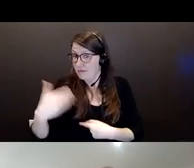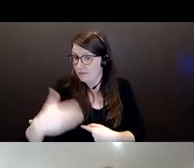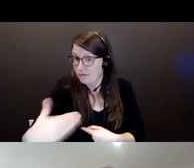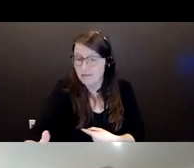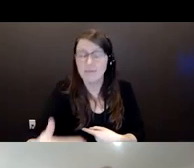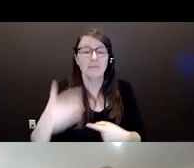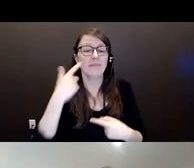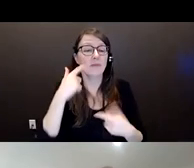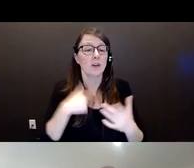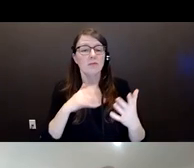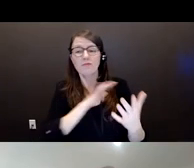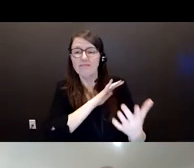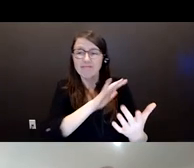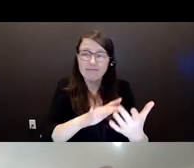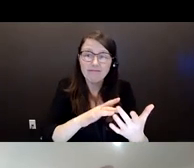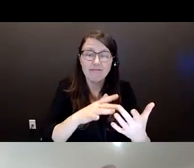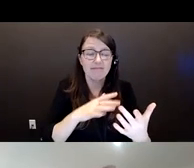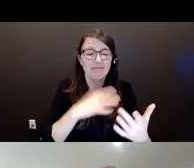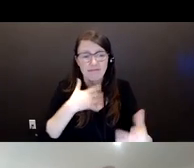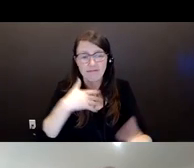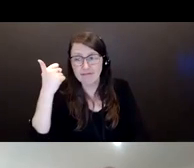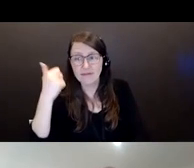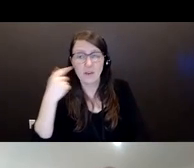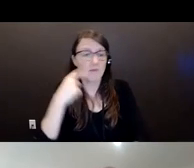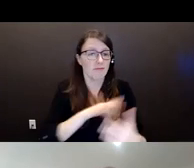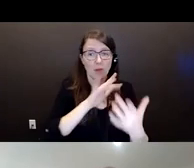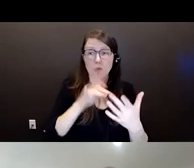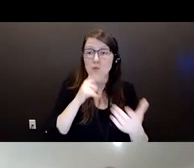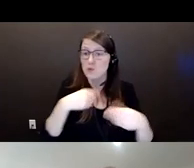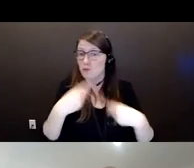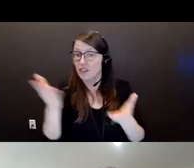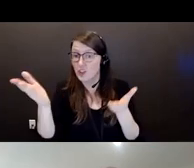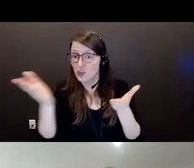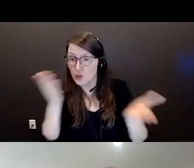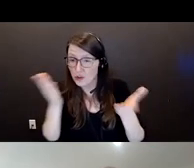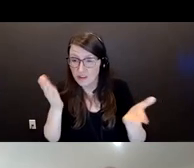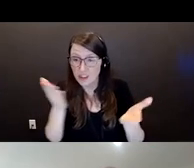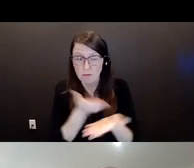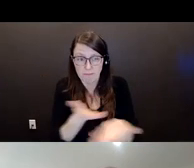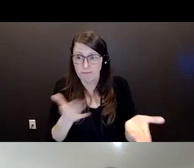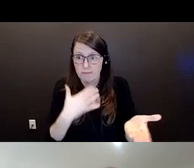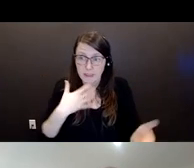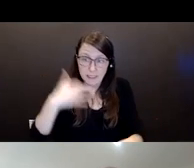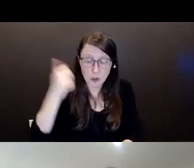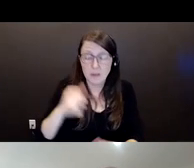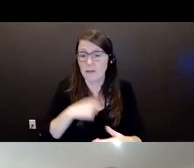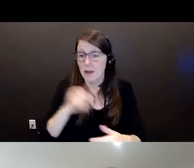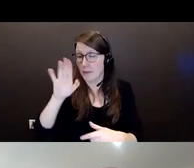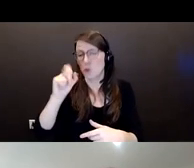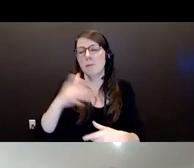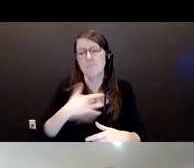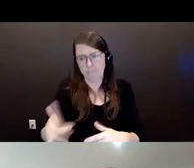to seniors as well as service providers on important issues that relate to seniors and abuse issues. Next slide, please.